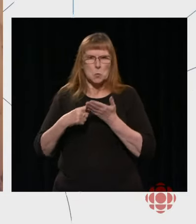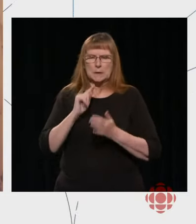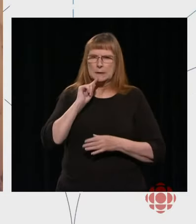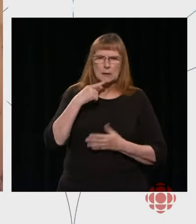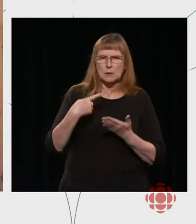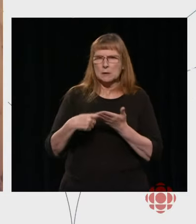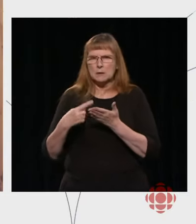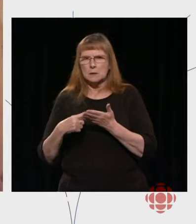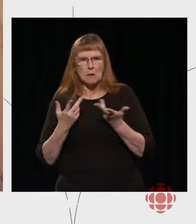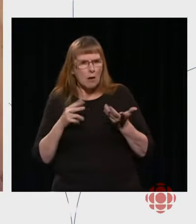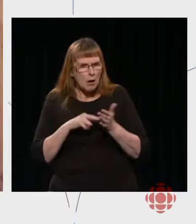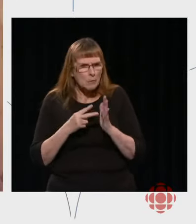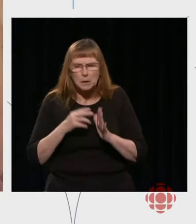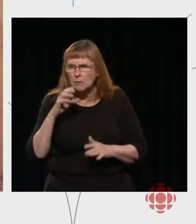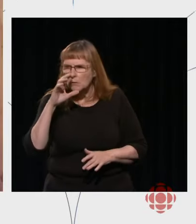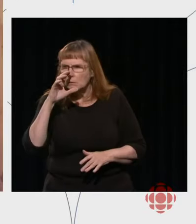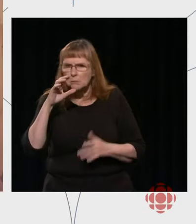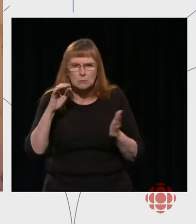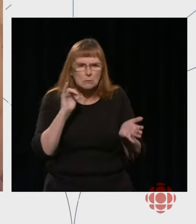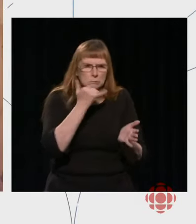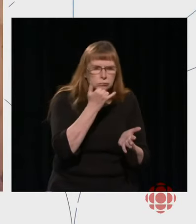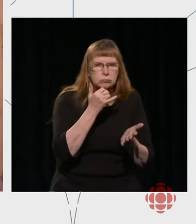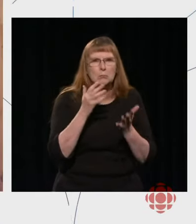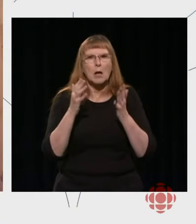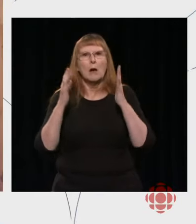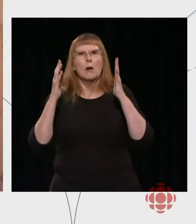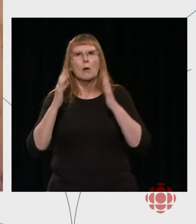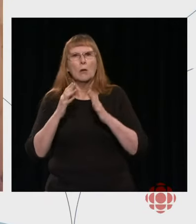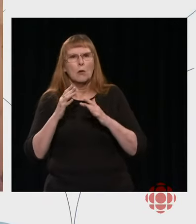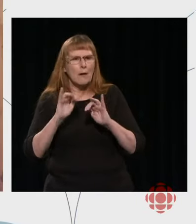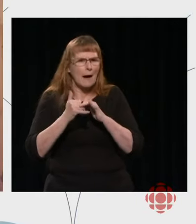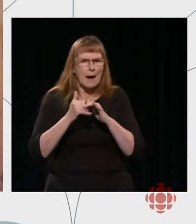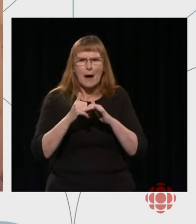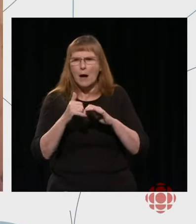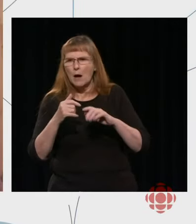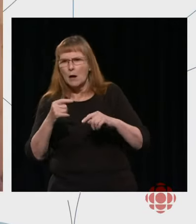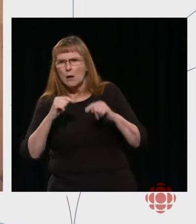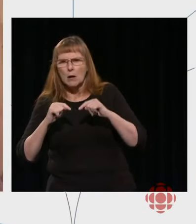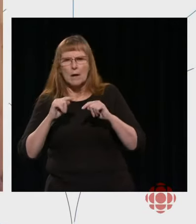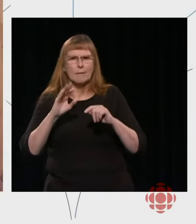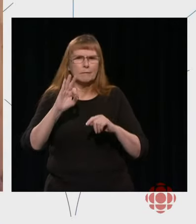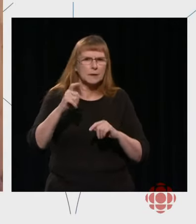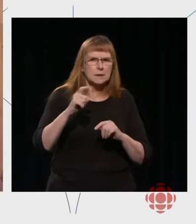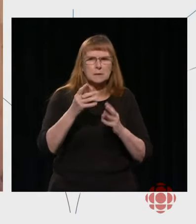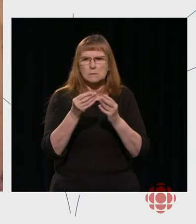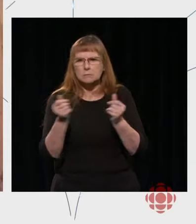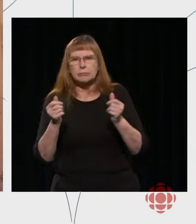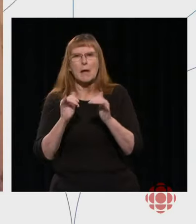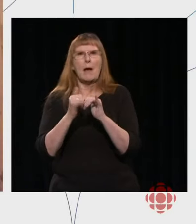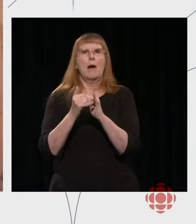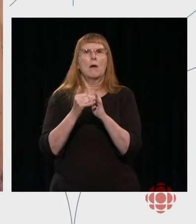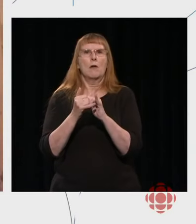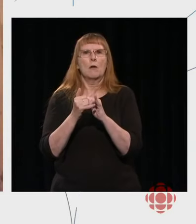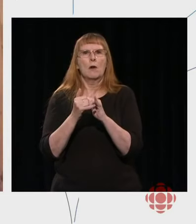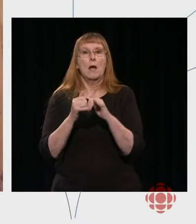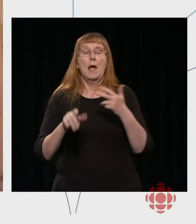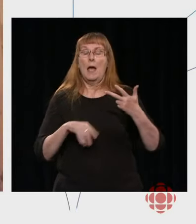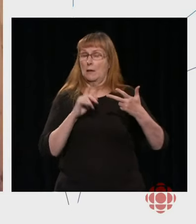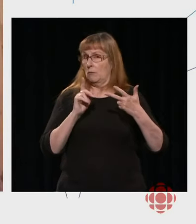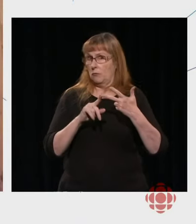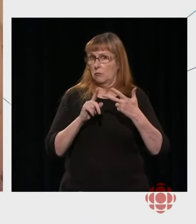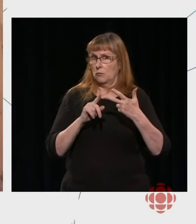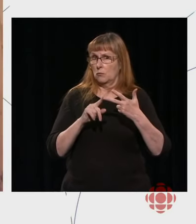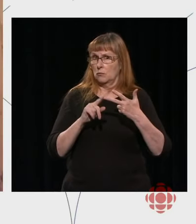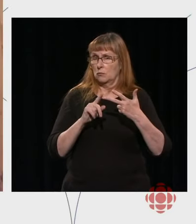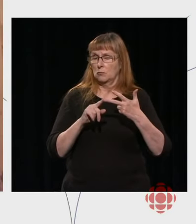about did we misstep, how did we misstep, and how must we correct any missteps that we made. And finally, I think